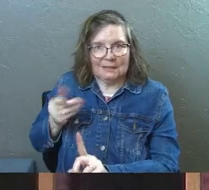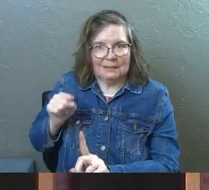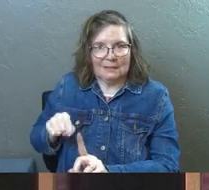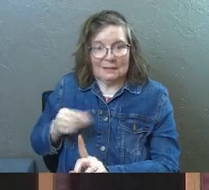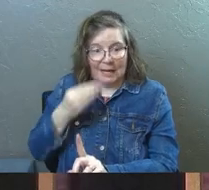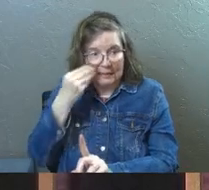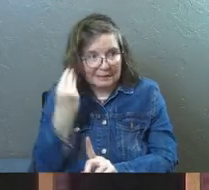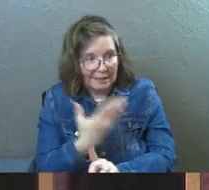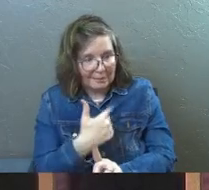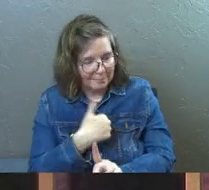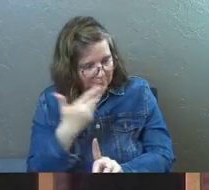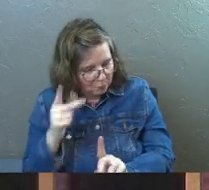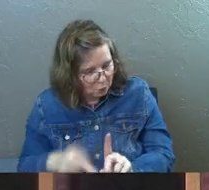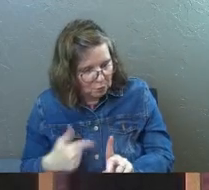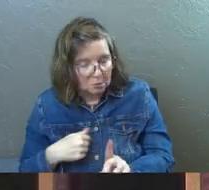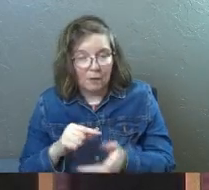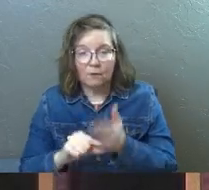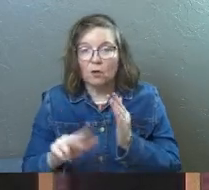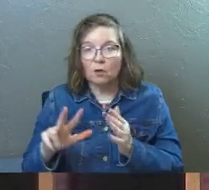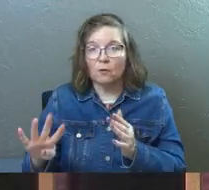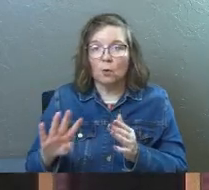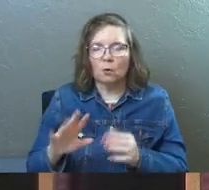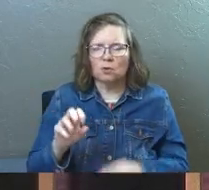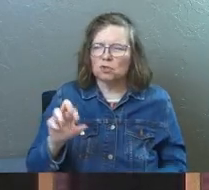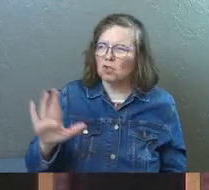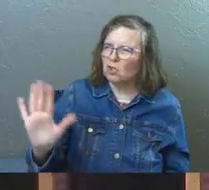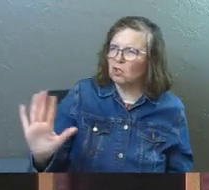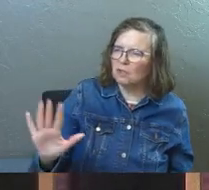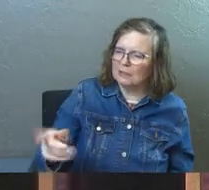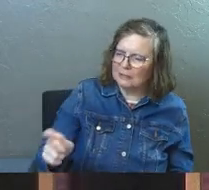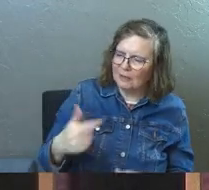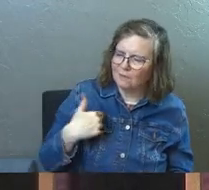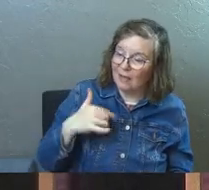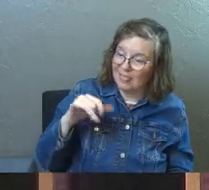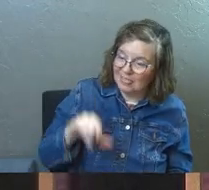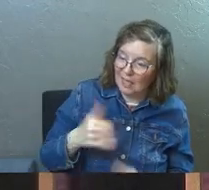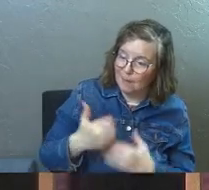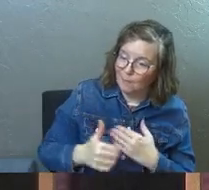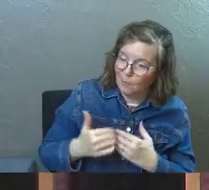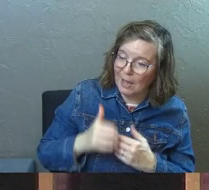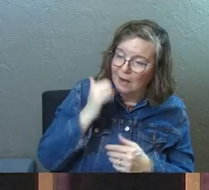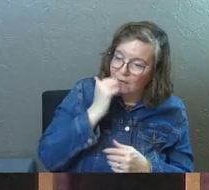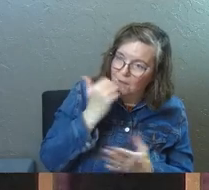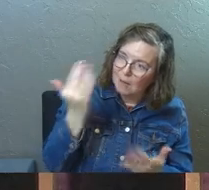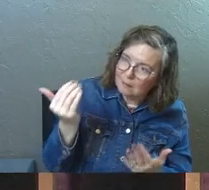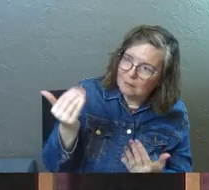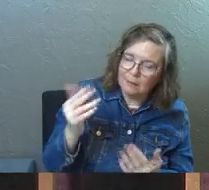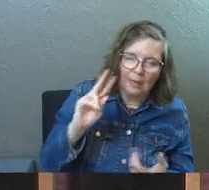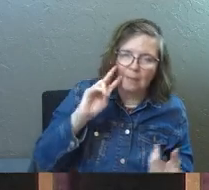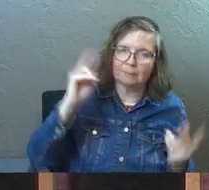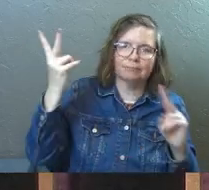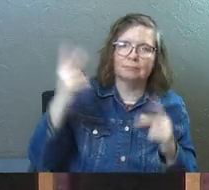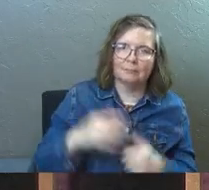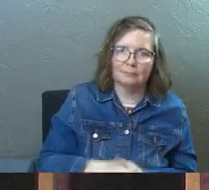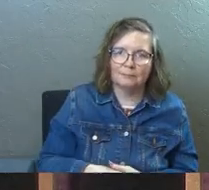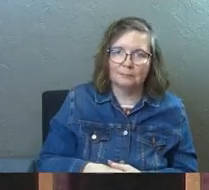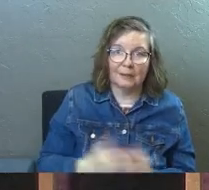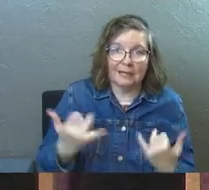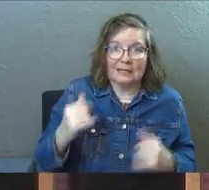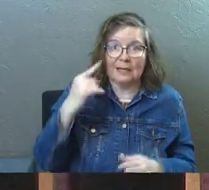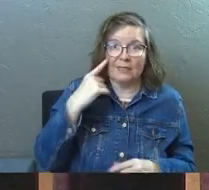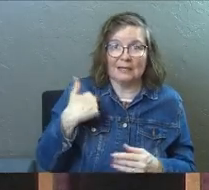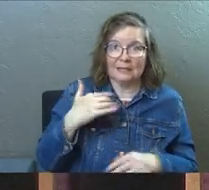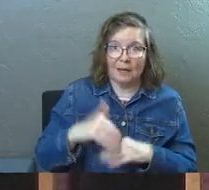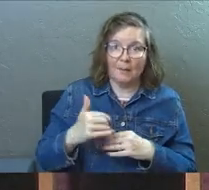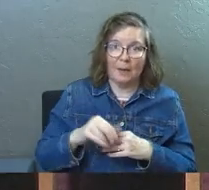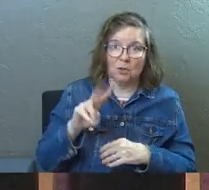And he tells them it's a person. So verse 34, sir, they said, give us that bread every day. They miss it. They still